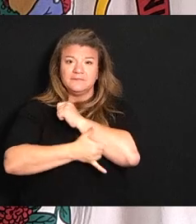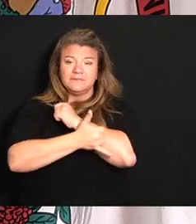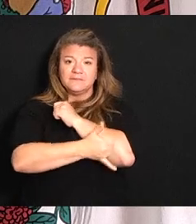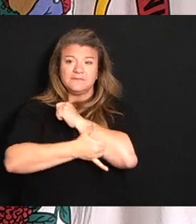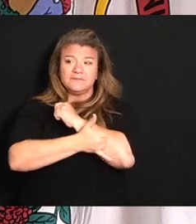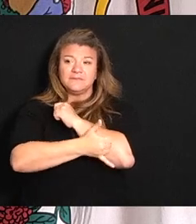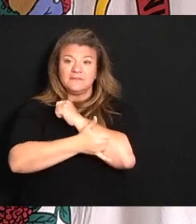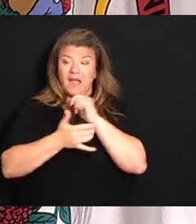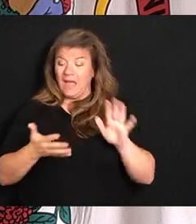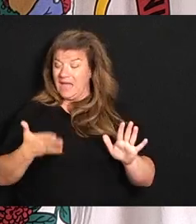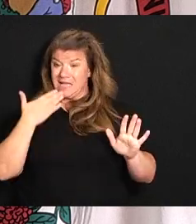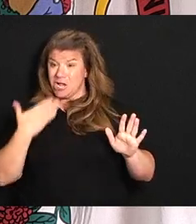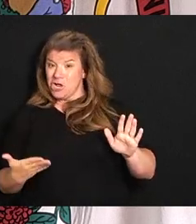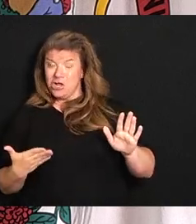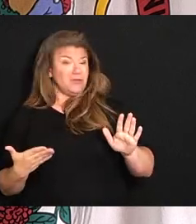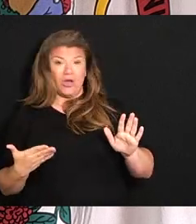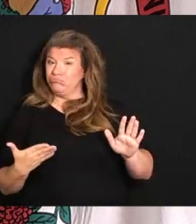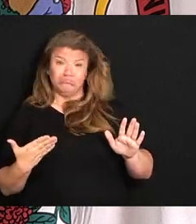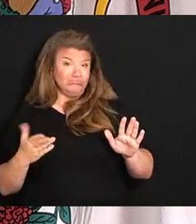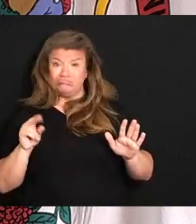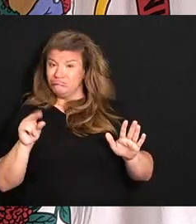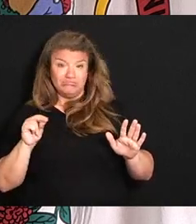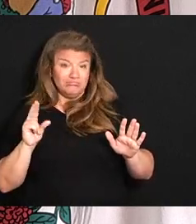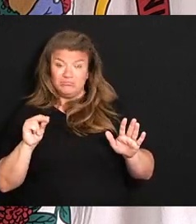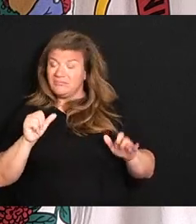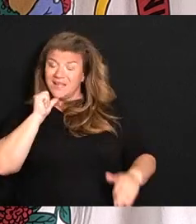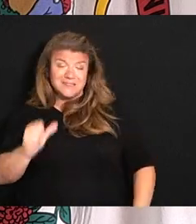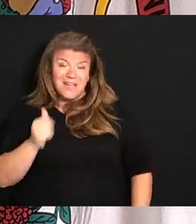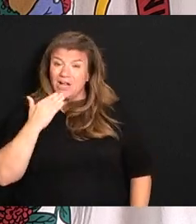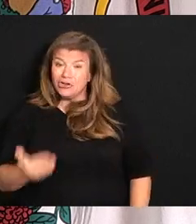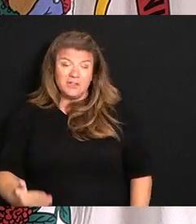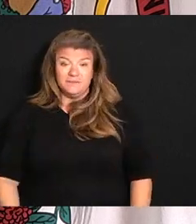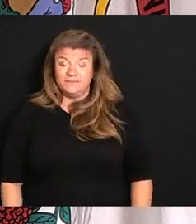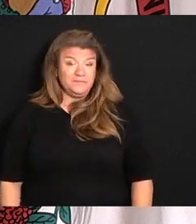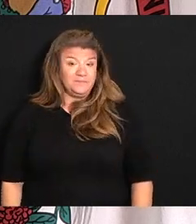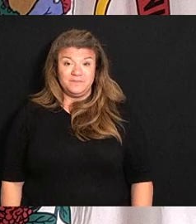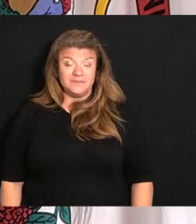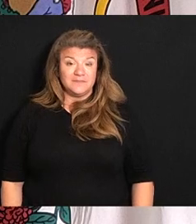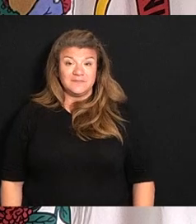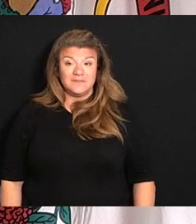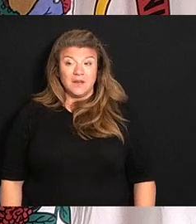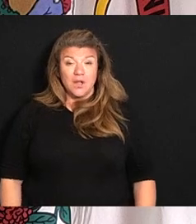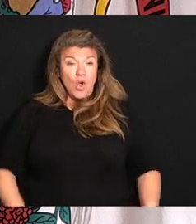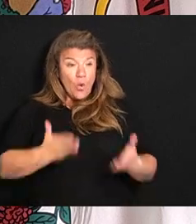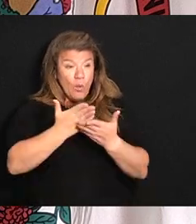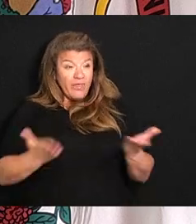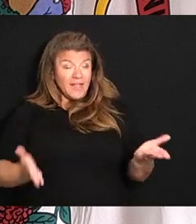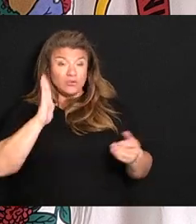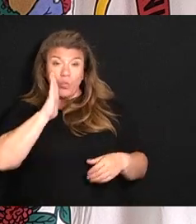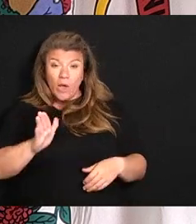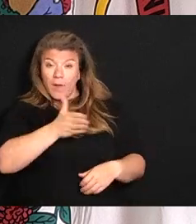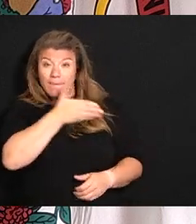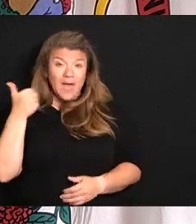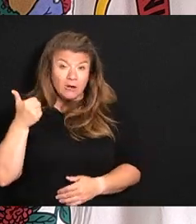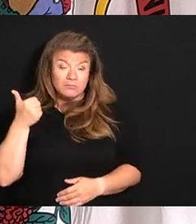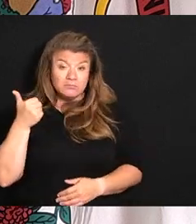it's not good. It's just not good. And are things going to get better? Well, they're not going to